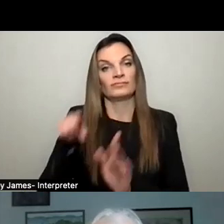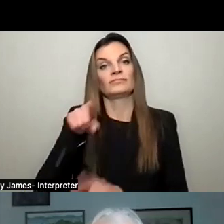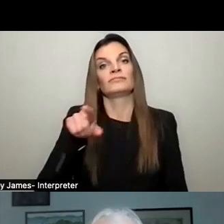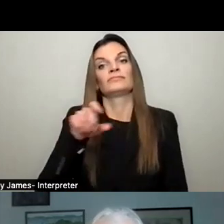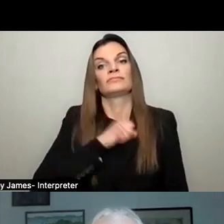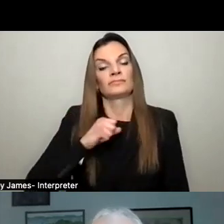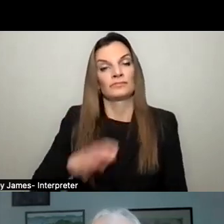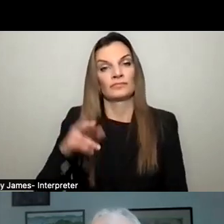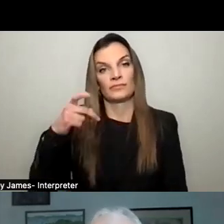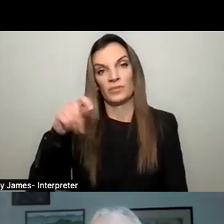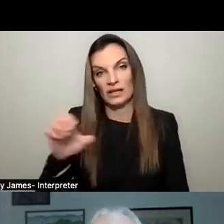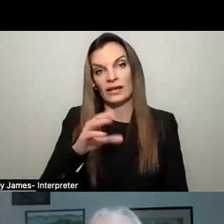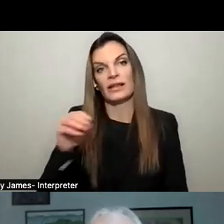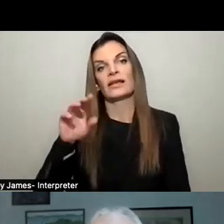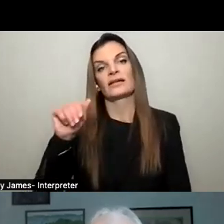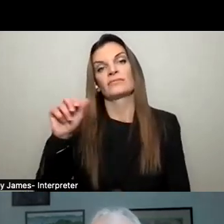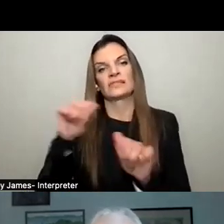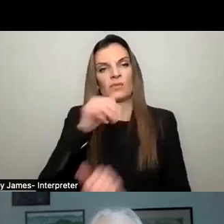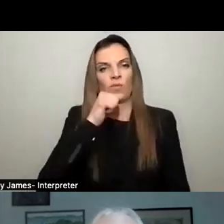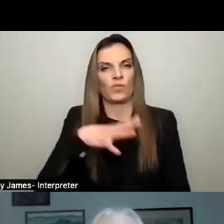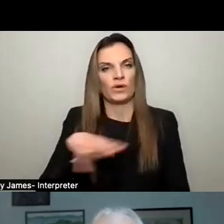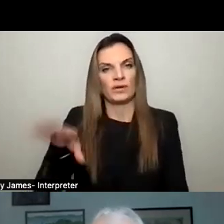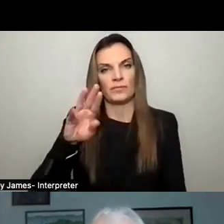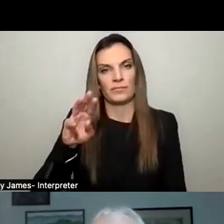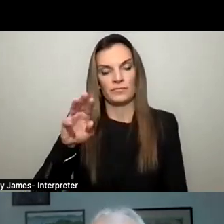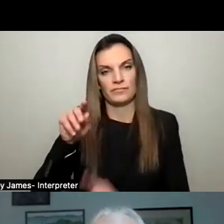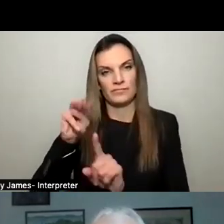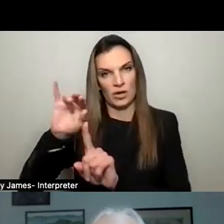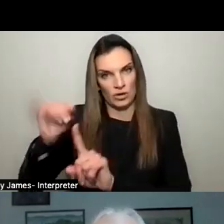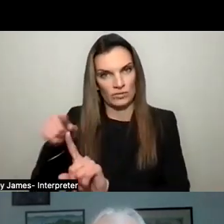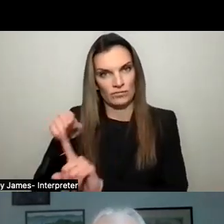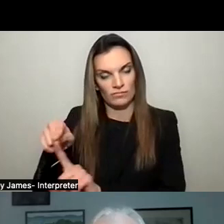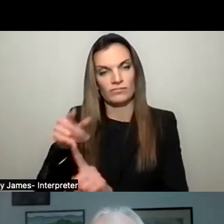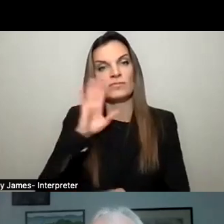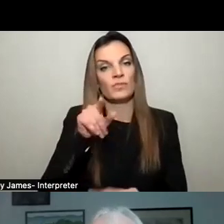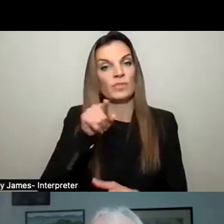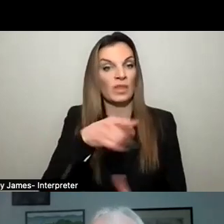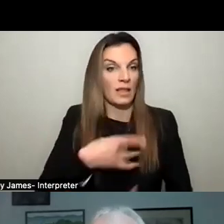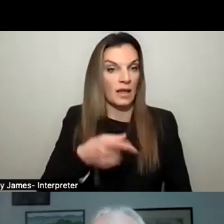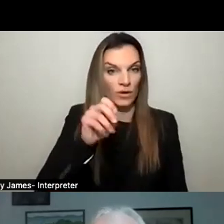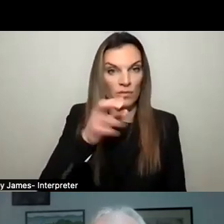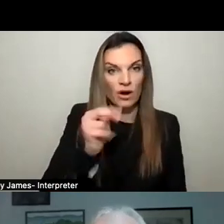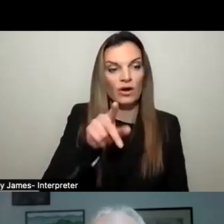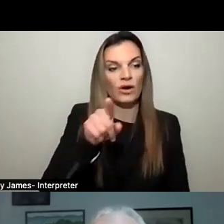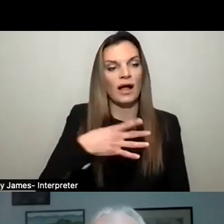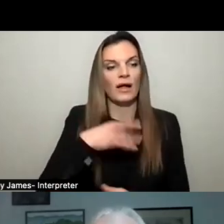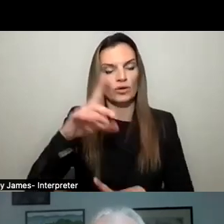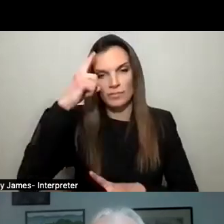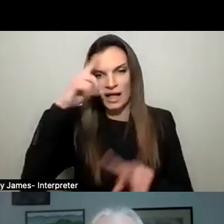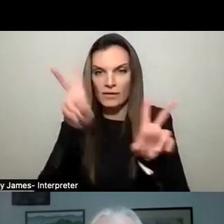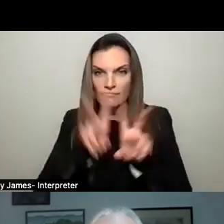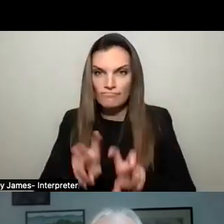and assembly woman, Mary Jane Shimsky. I like Martin. You articulate, you have an analytical mind.